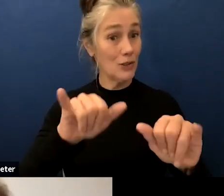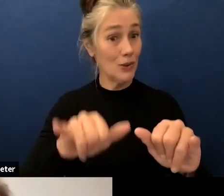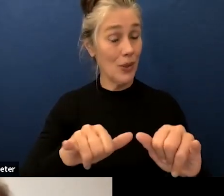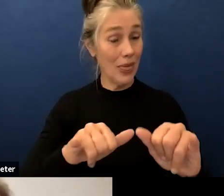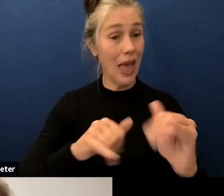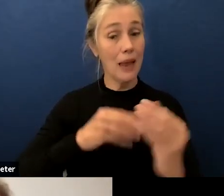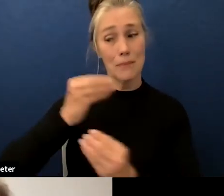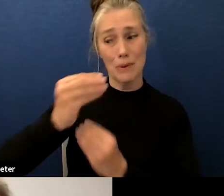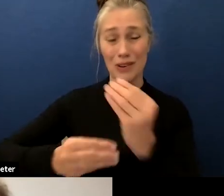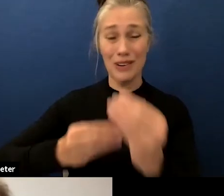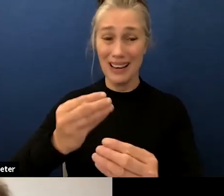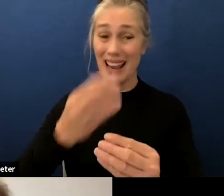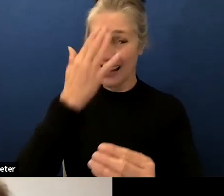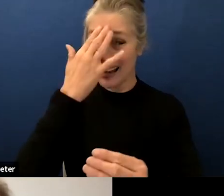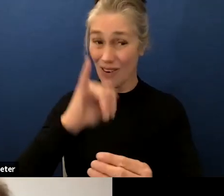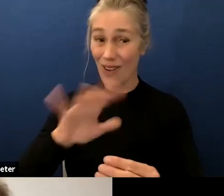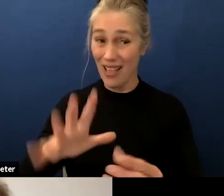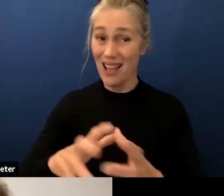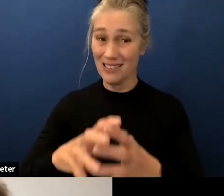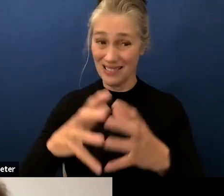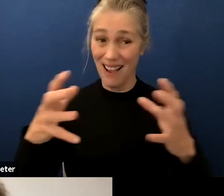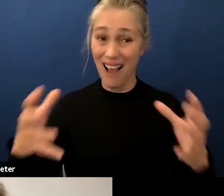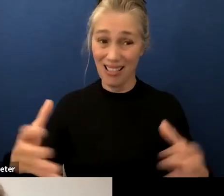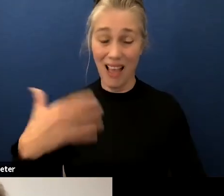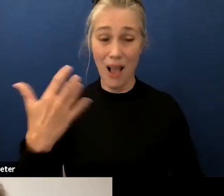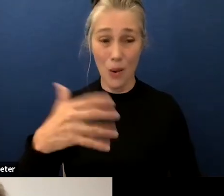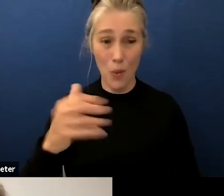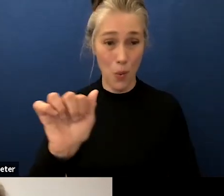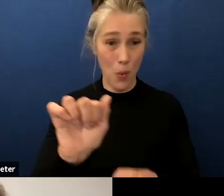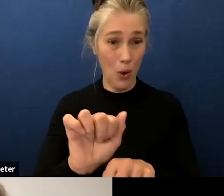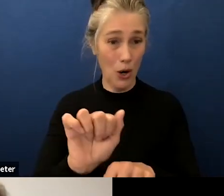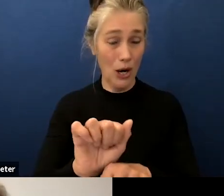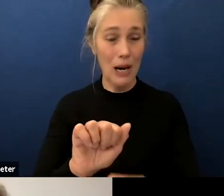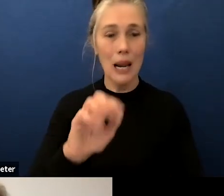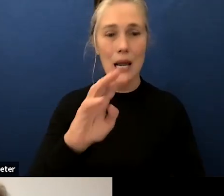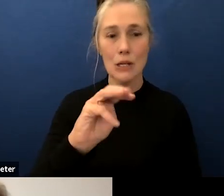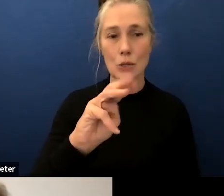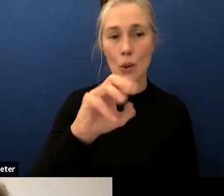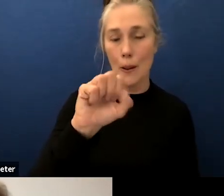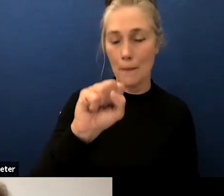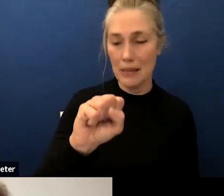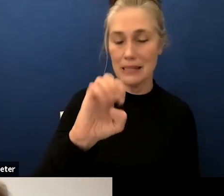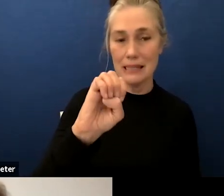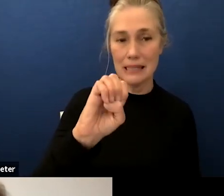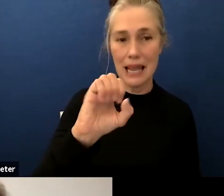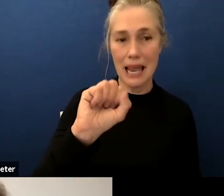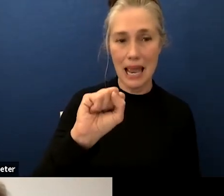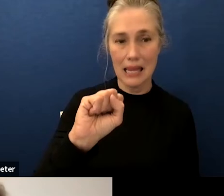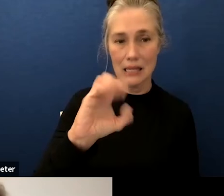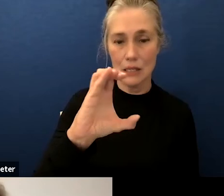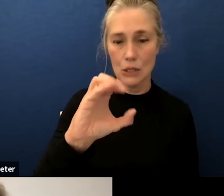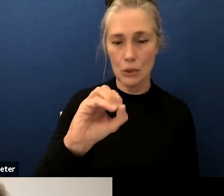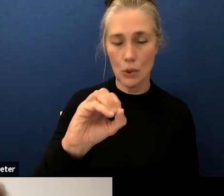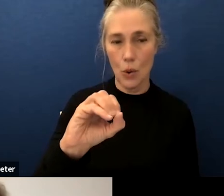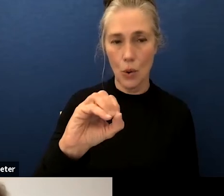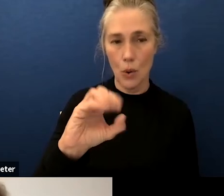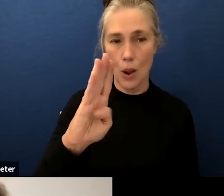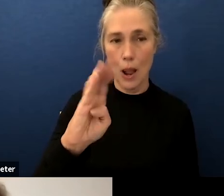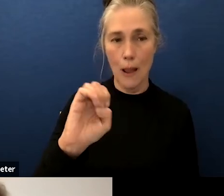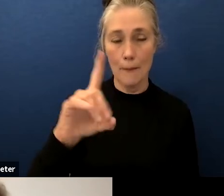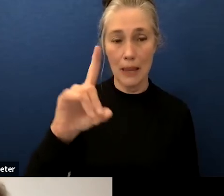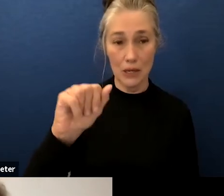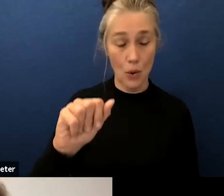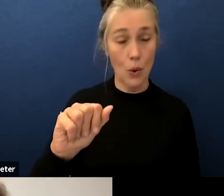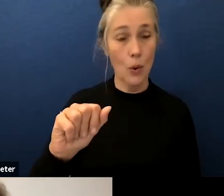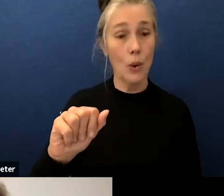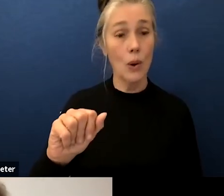that's a lot yes thank you Ms. Escovedo yeah and I think um we as